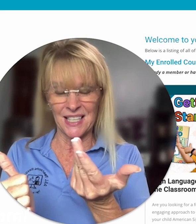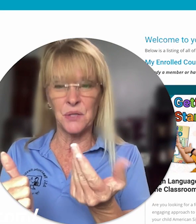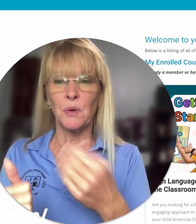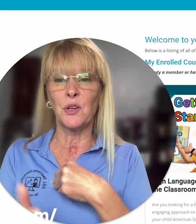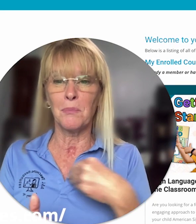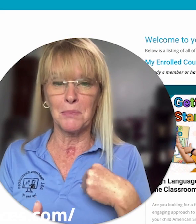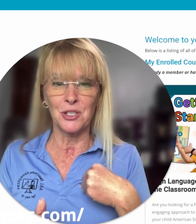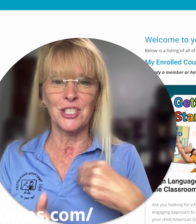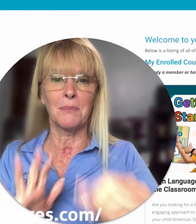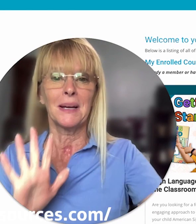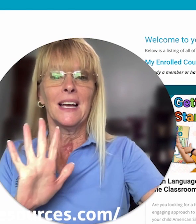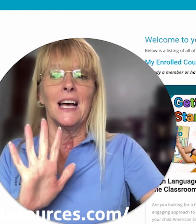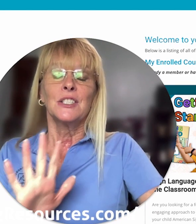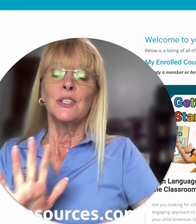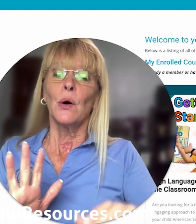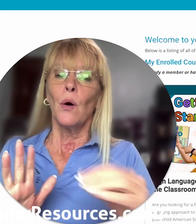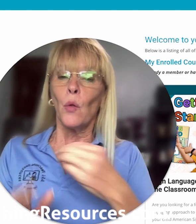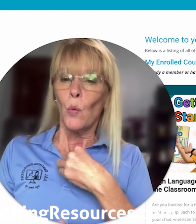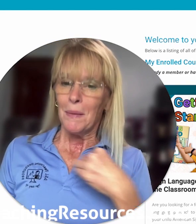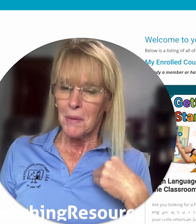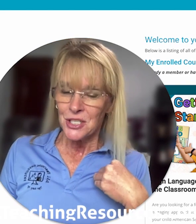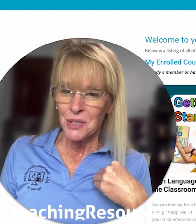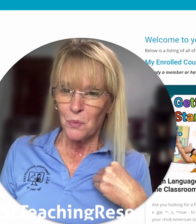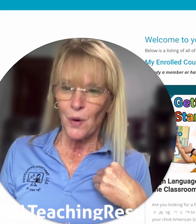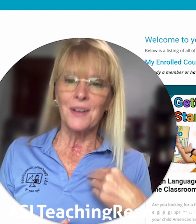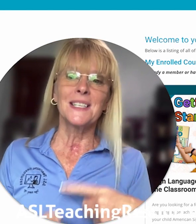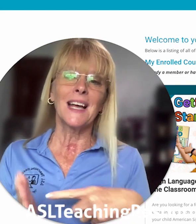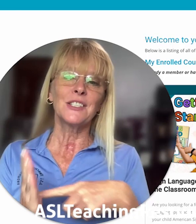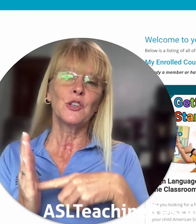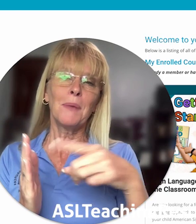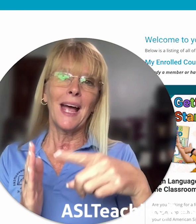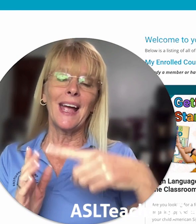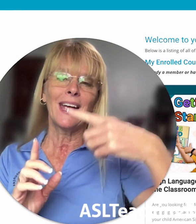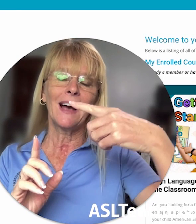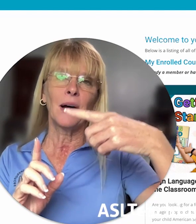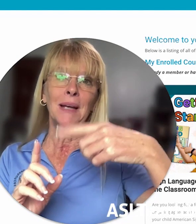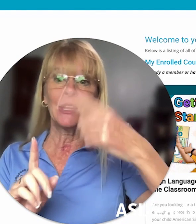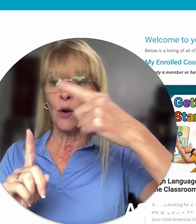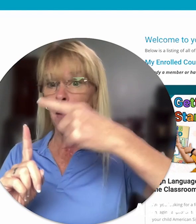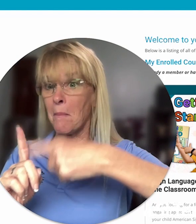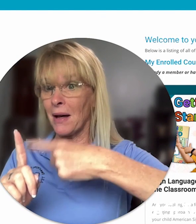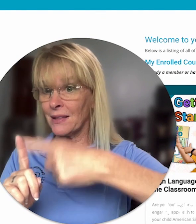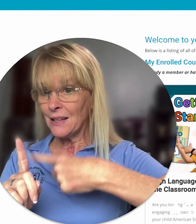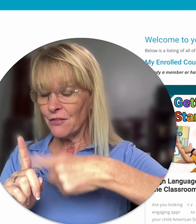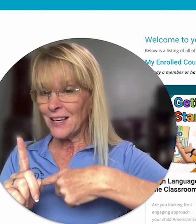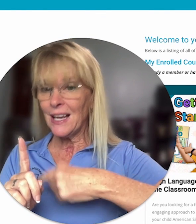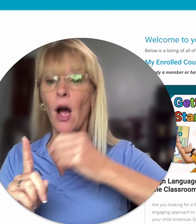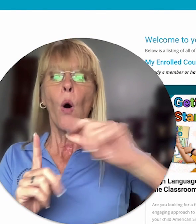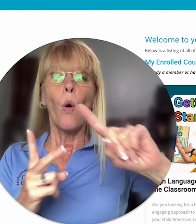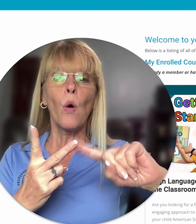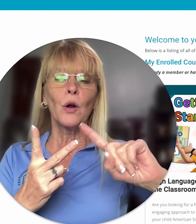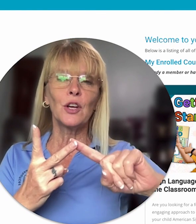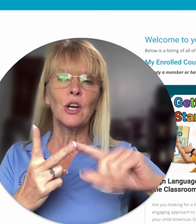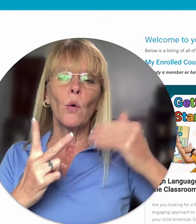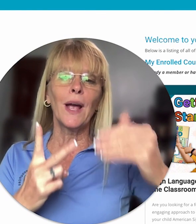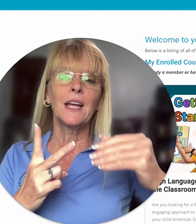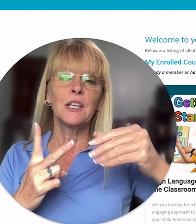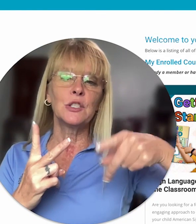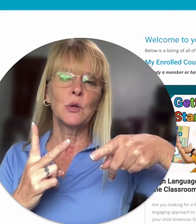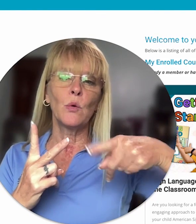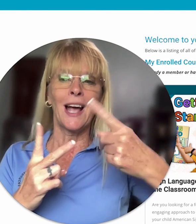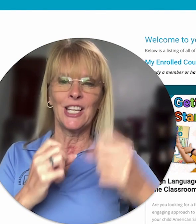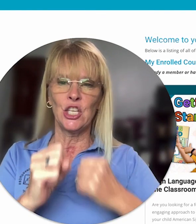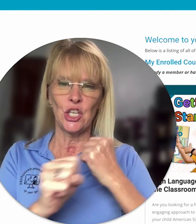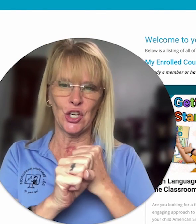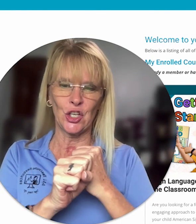of these with your membership so the way membership works is that you pay either a monthly fee or you can go ahead